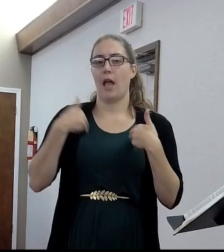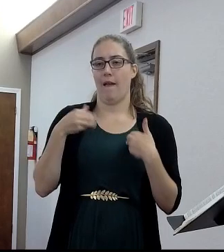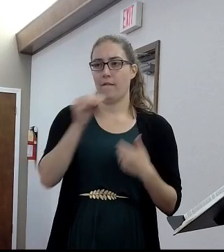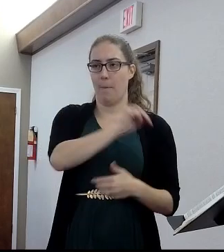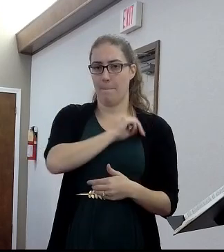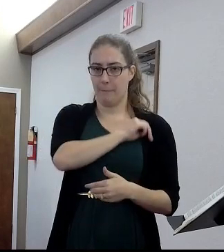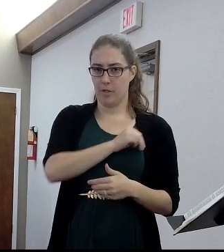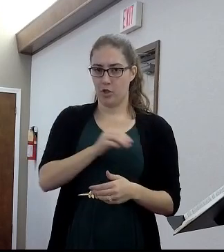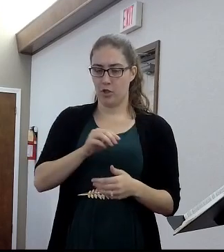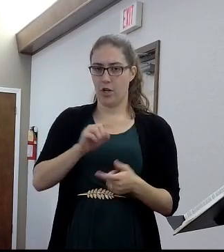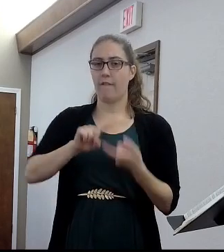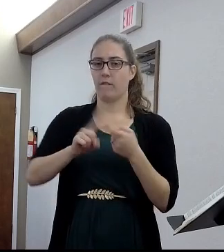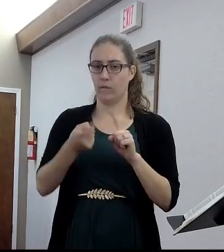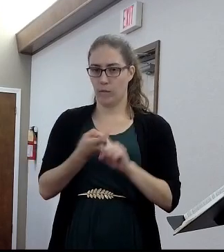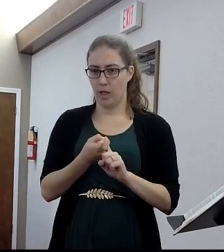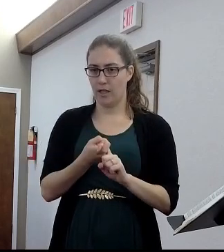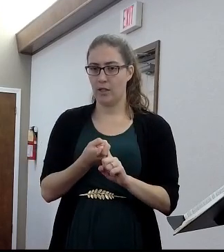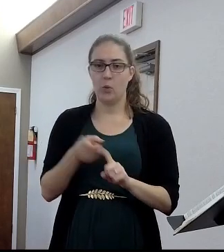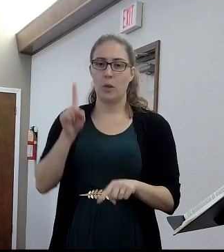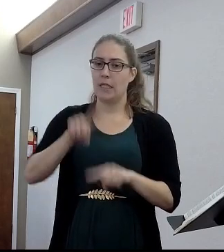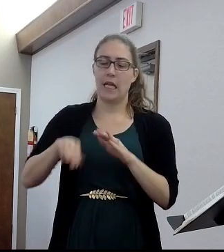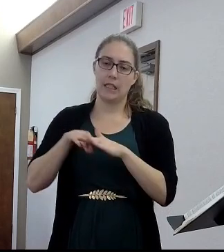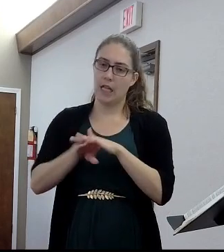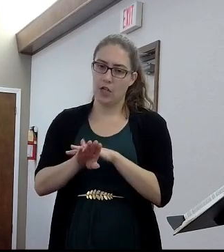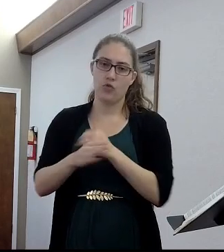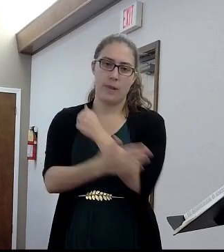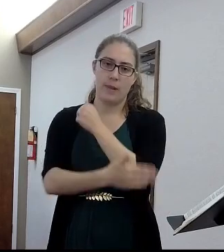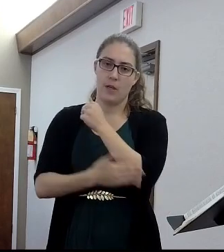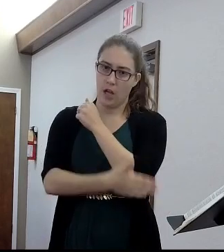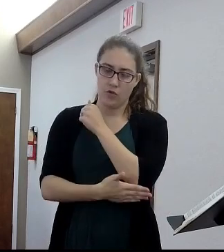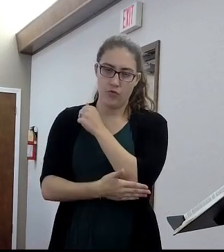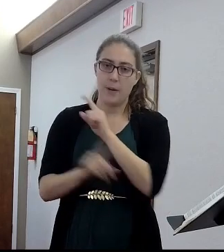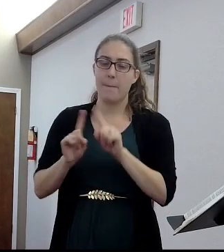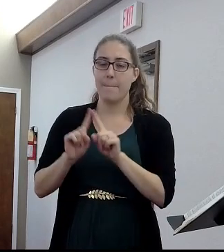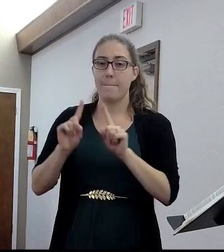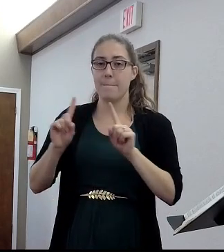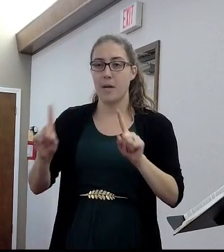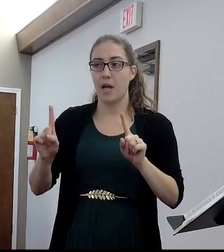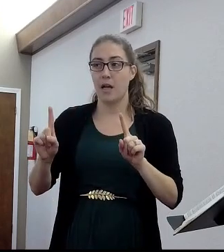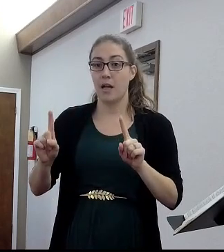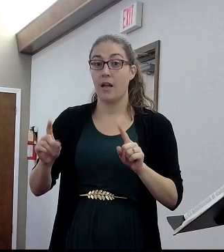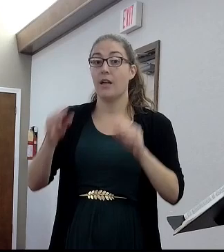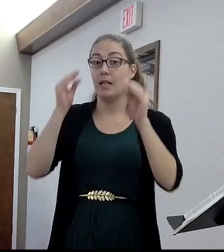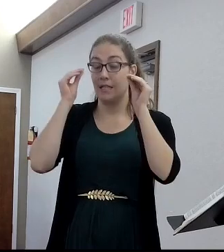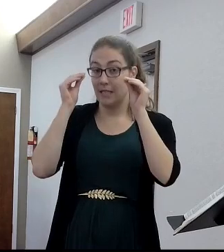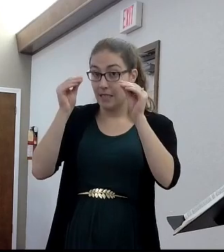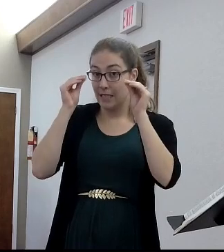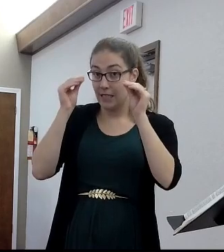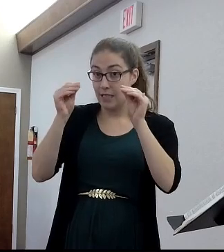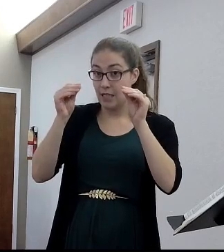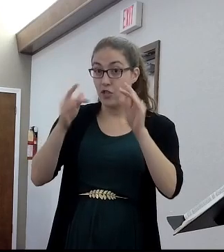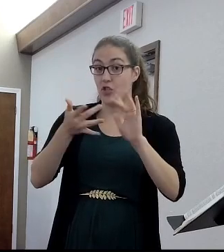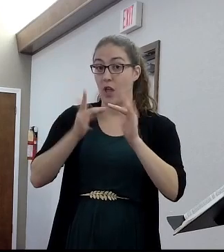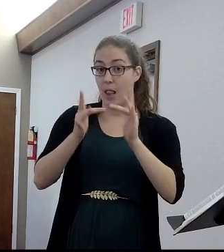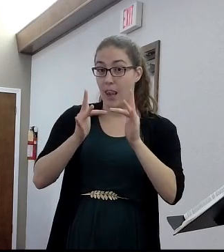and he hasn't been able to get things through the country, but he teaches life sciences online,